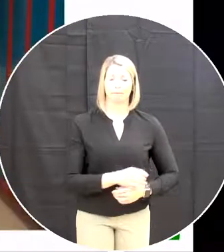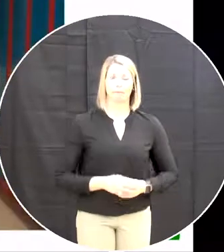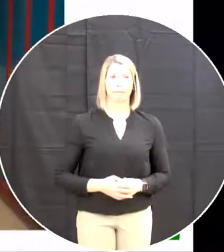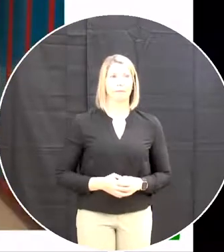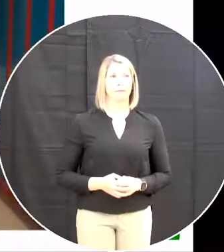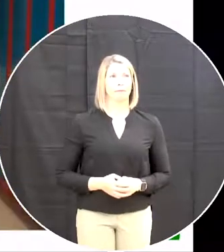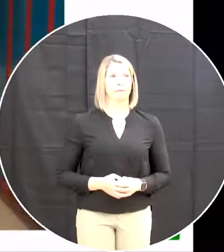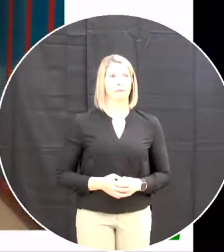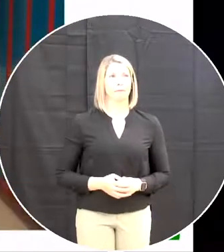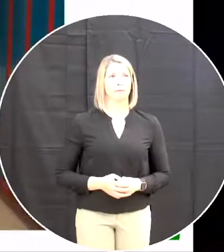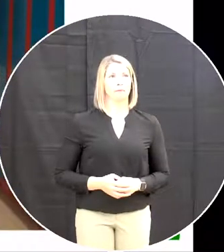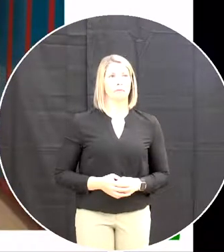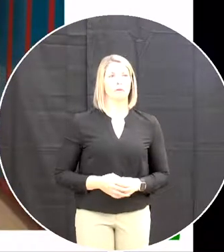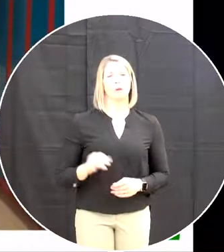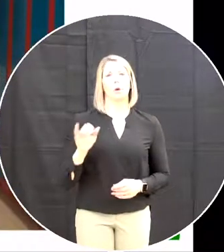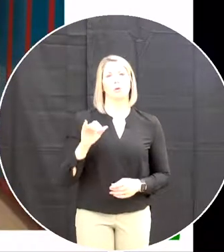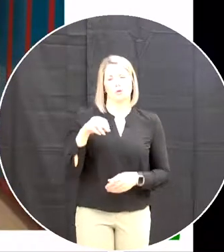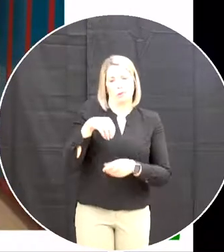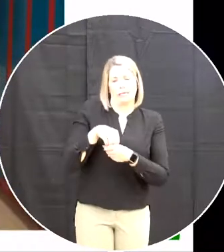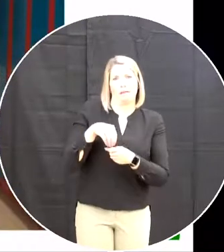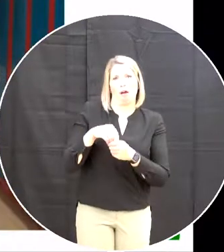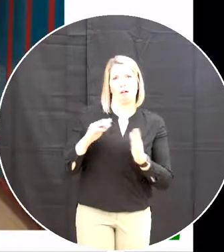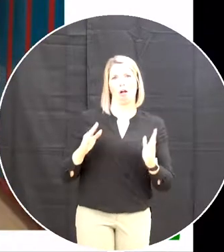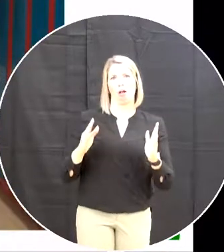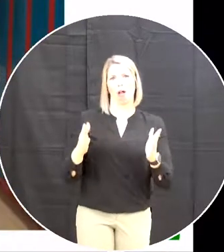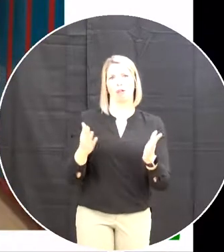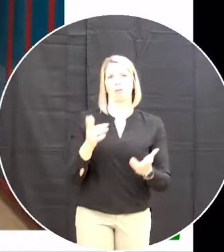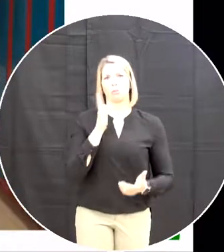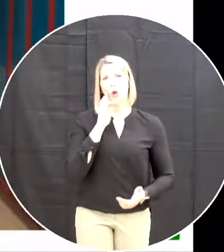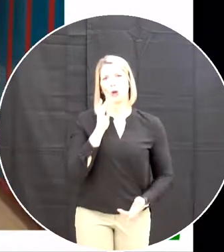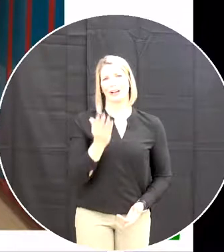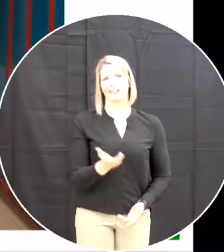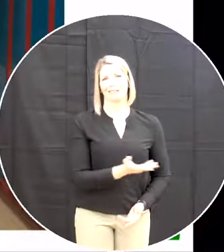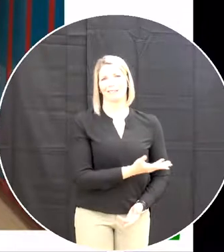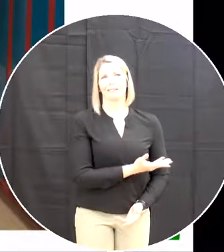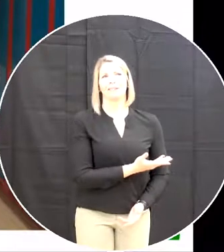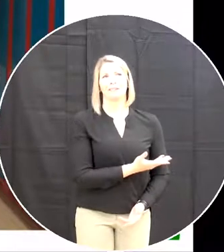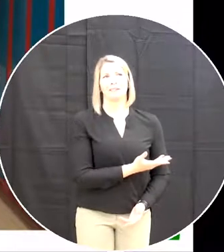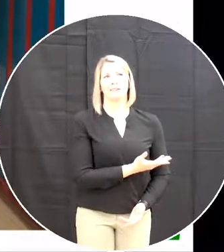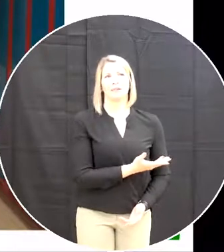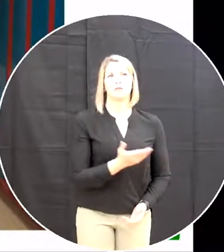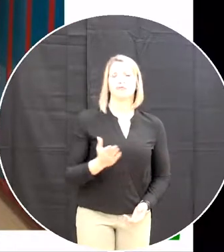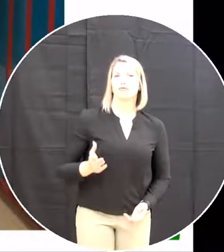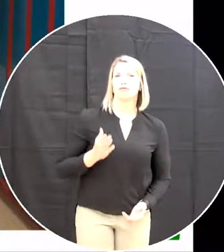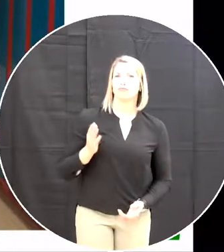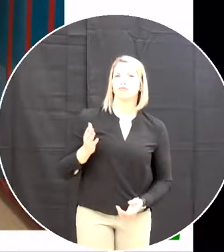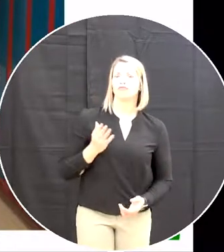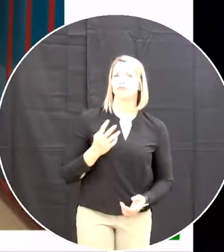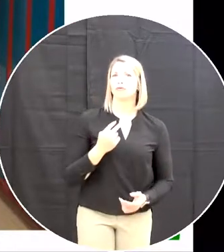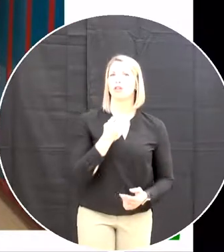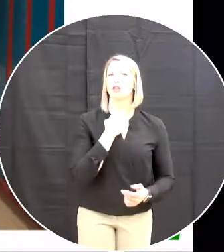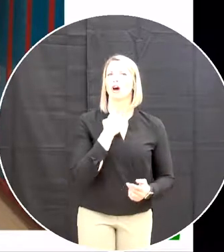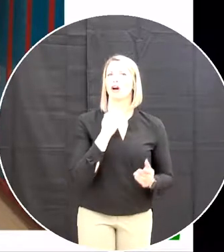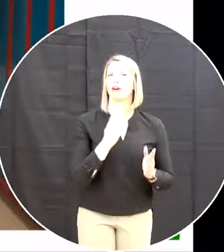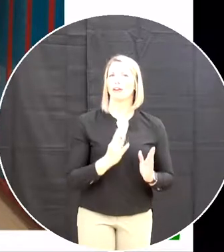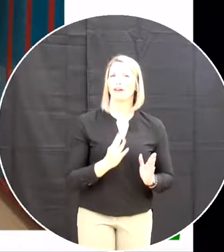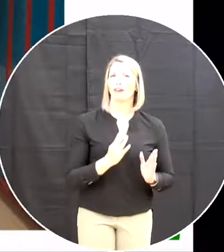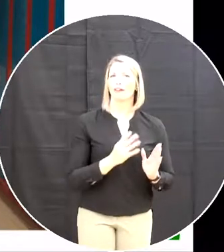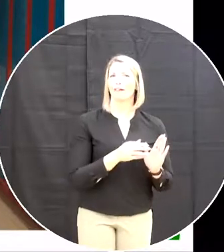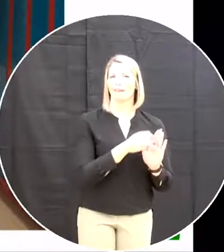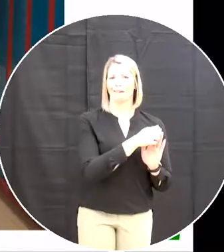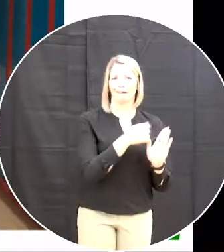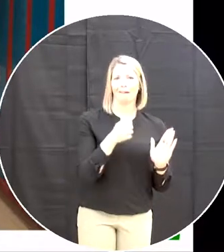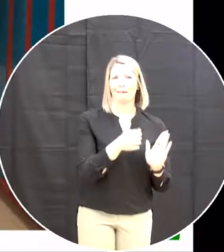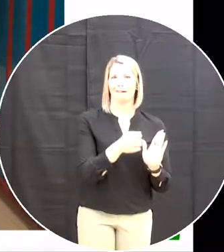And a glimpse of the interior With the modern recessed lockers And a great open hallway